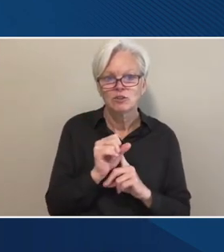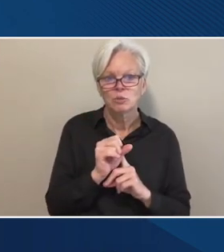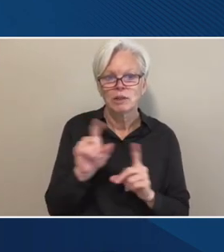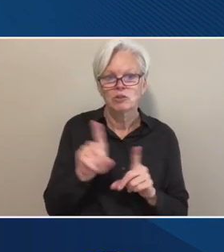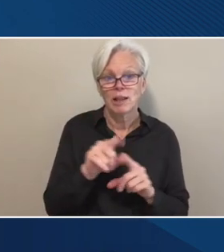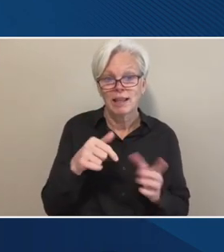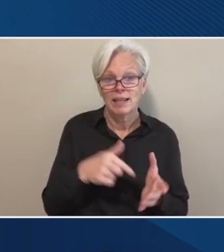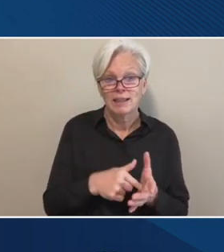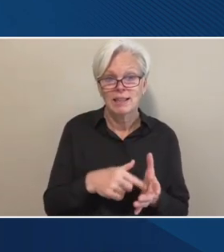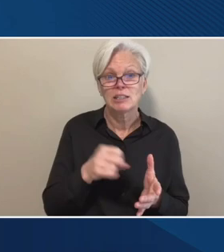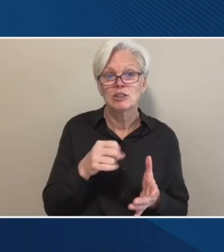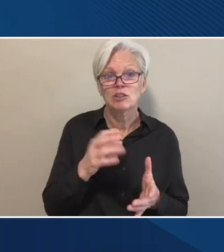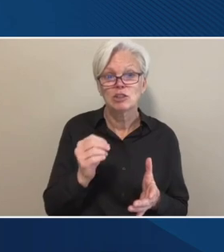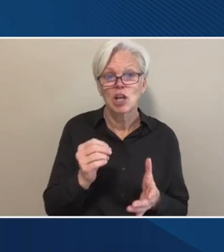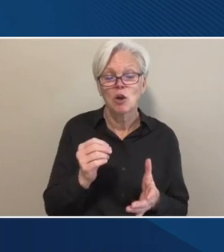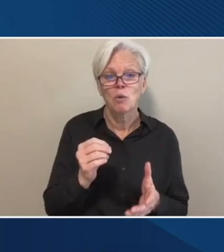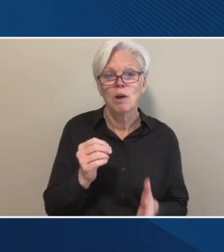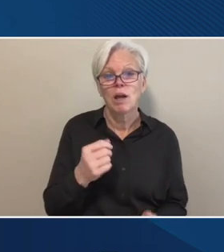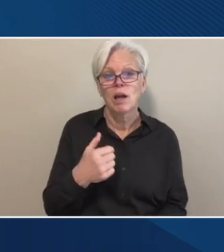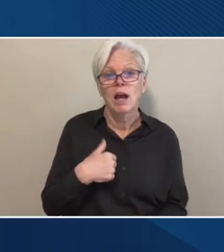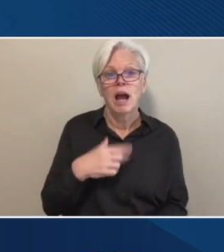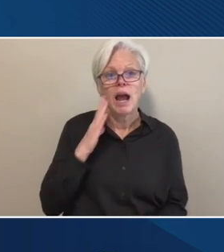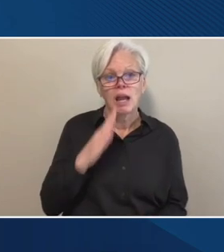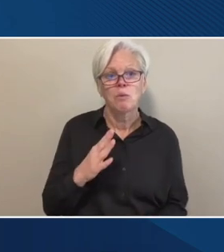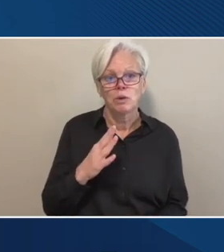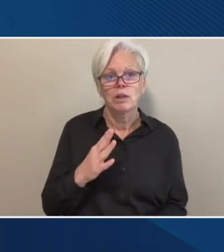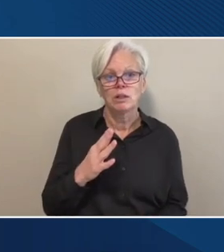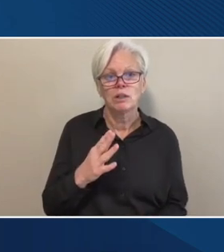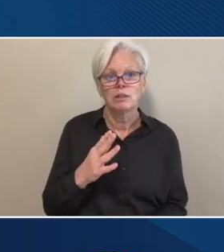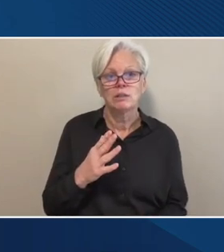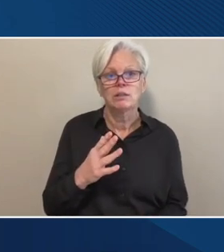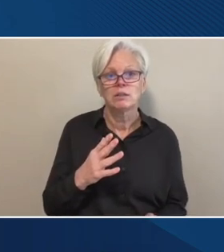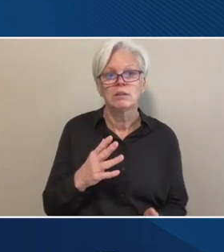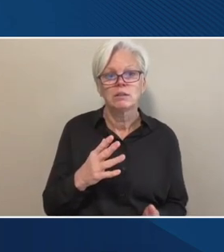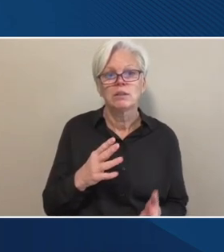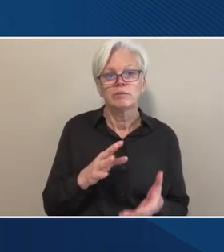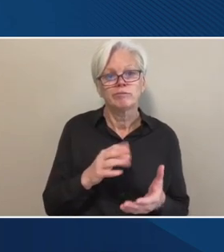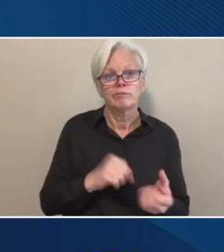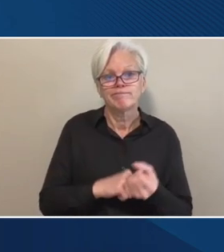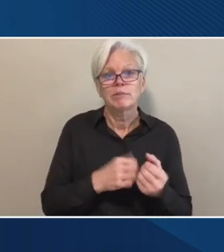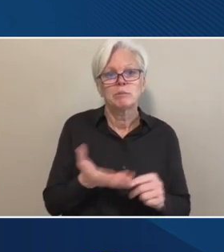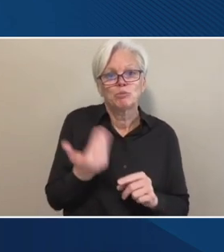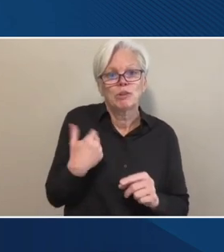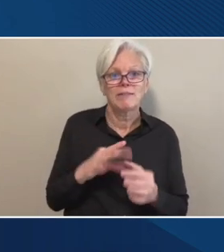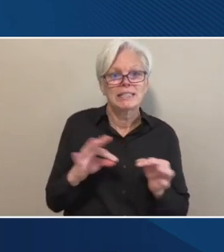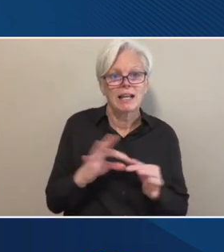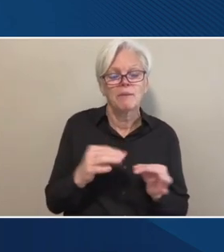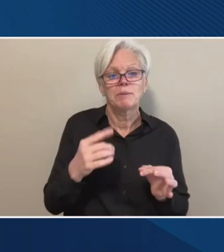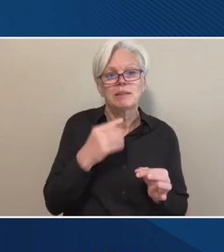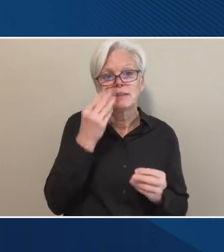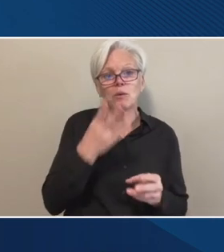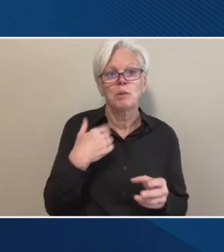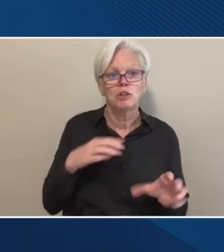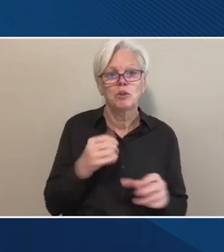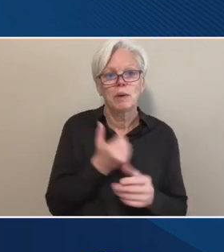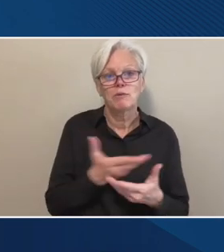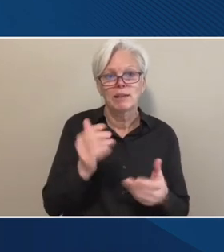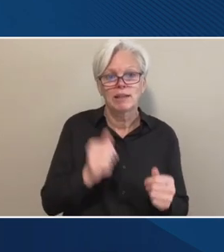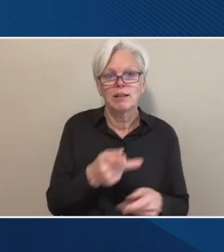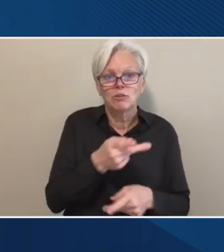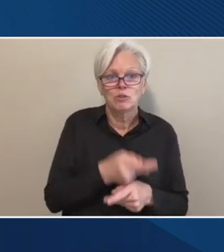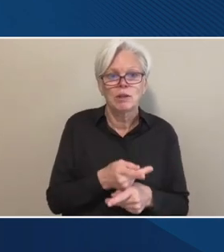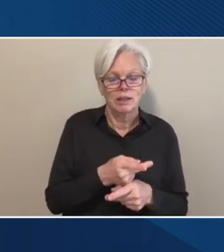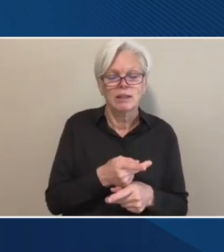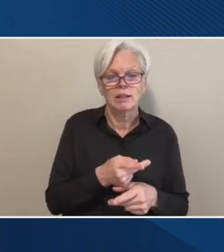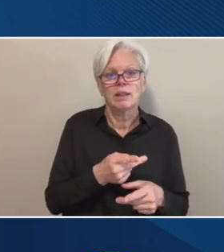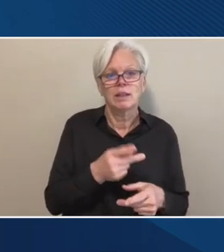So I would just, again, uh, echo previous comments and make sure that we're doing everything we can to preserve a student's Pell eligibility.